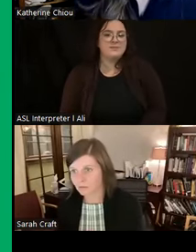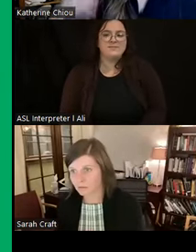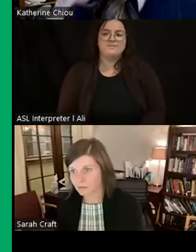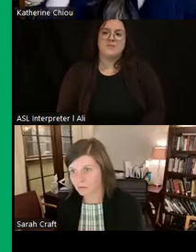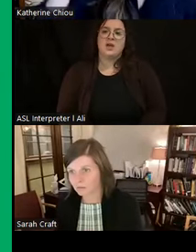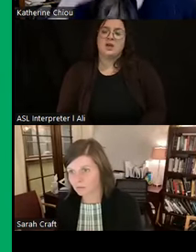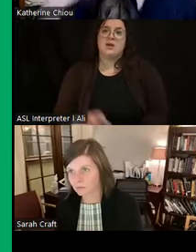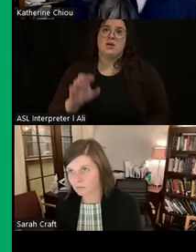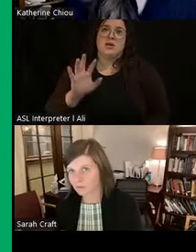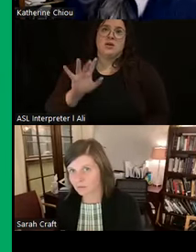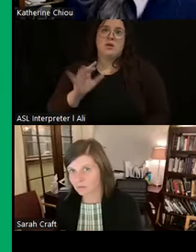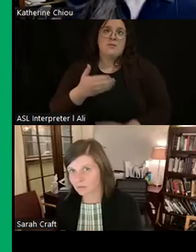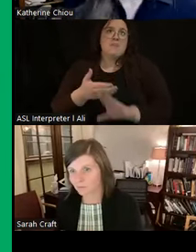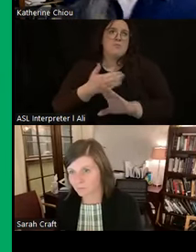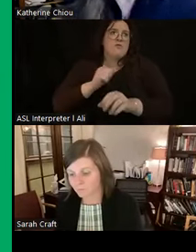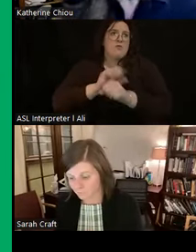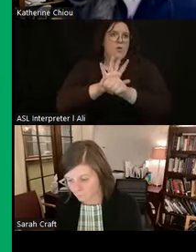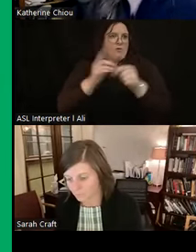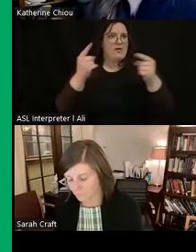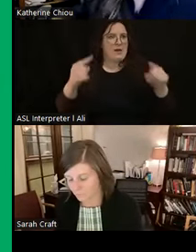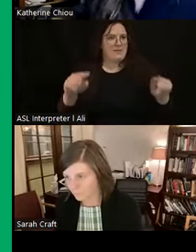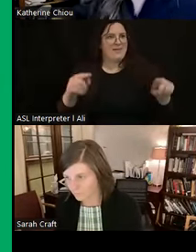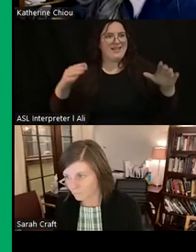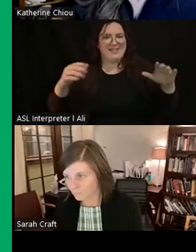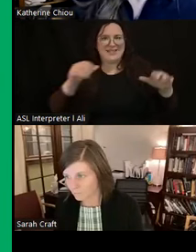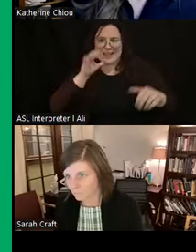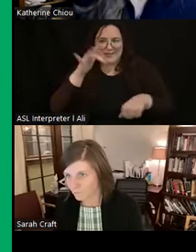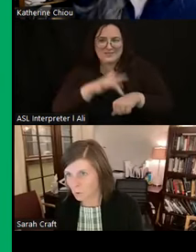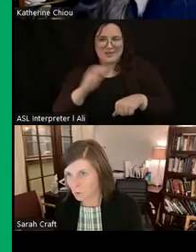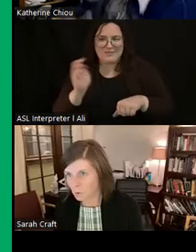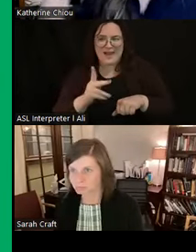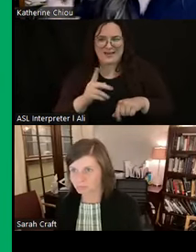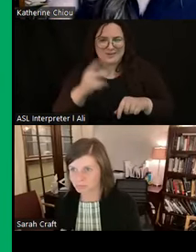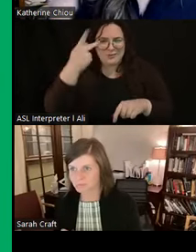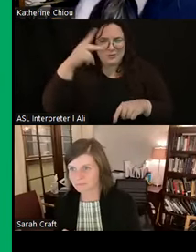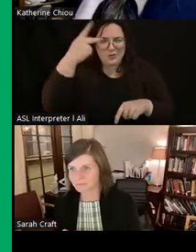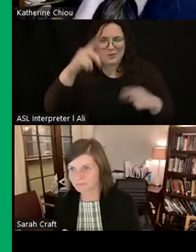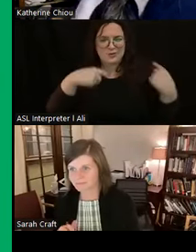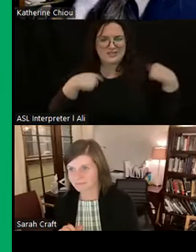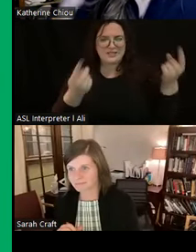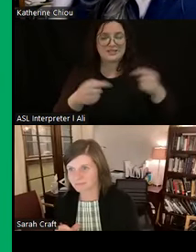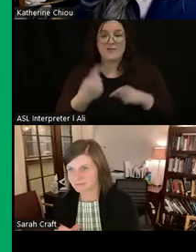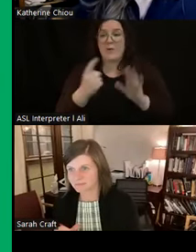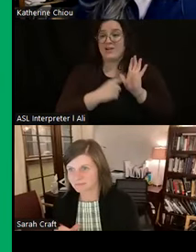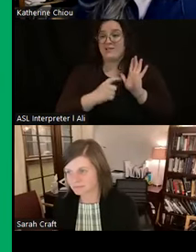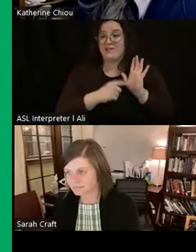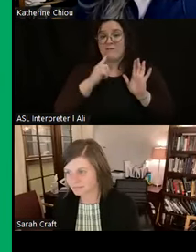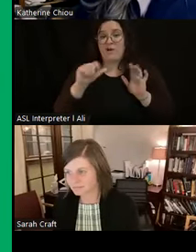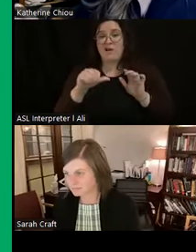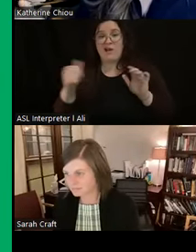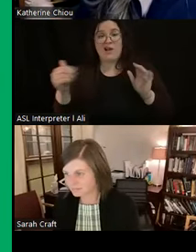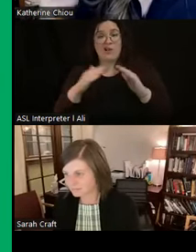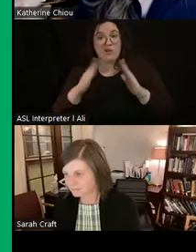about right before the pandemic. I haven't actually been back since, unfortunately, but we did do an excavation of another household